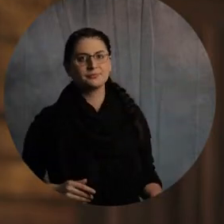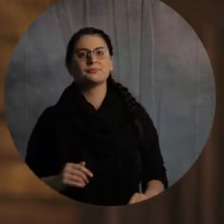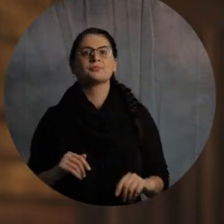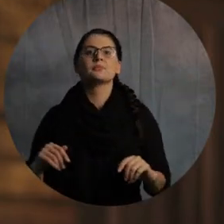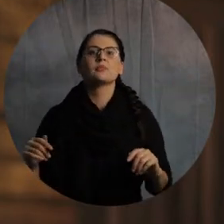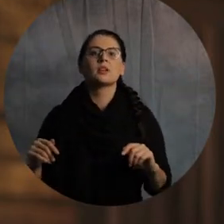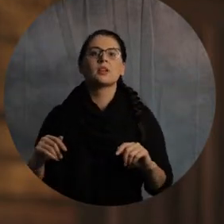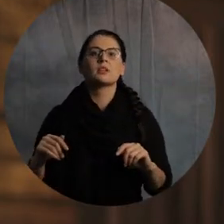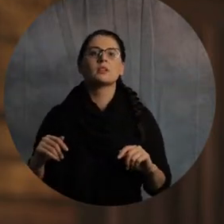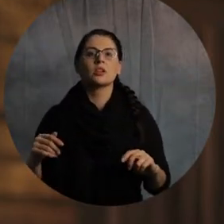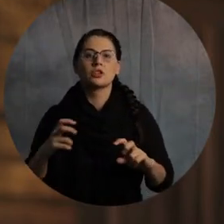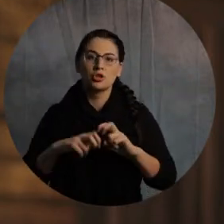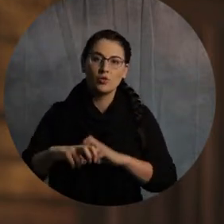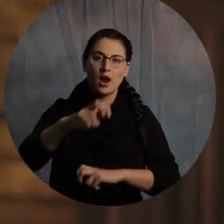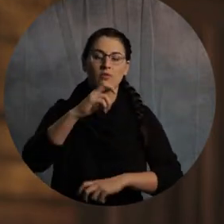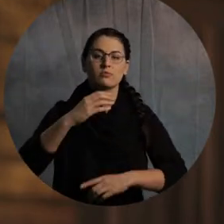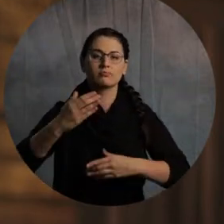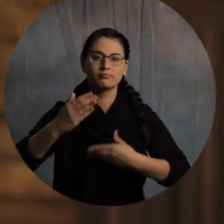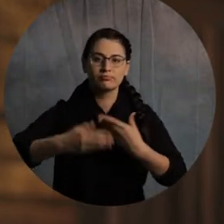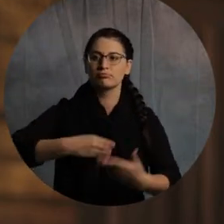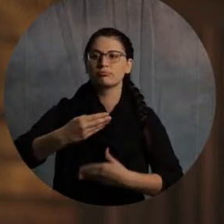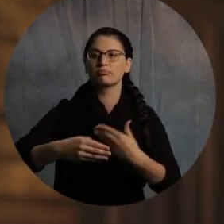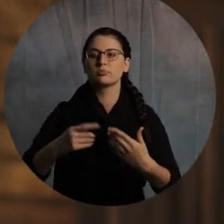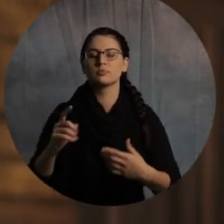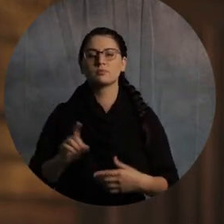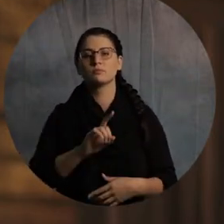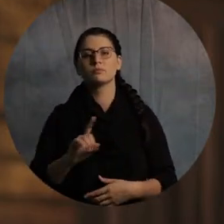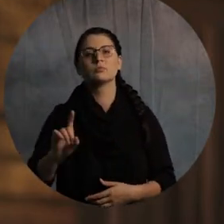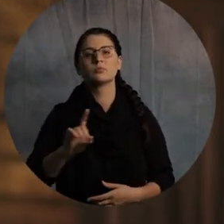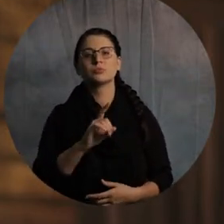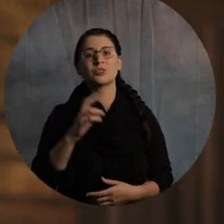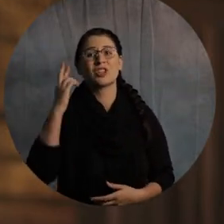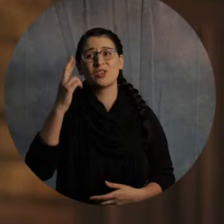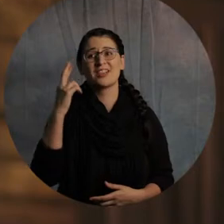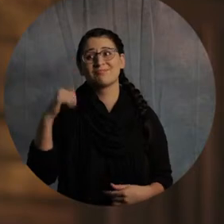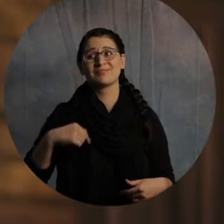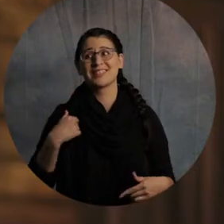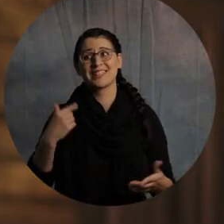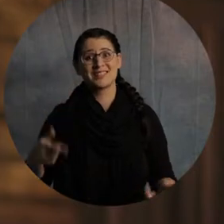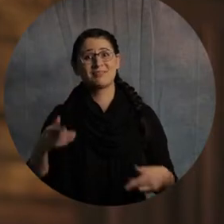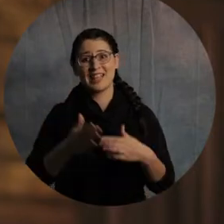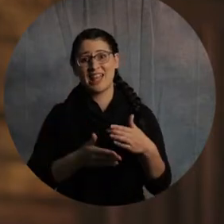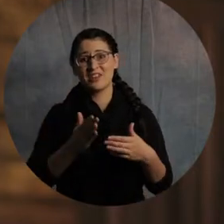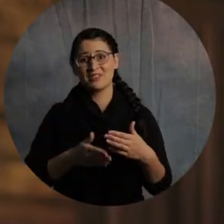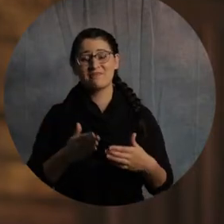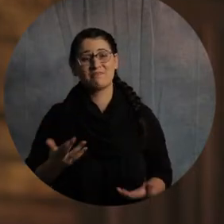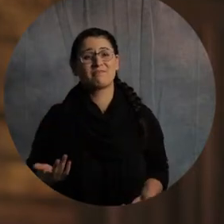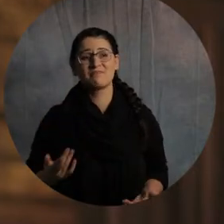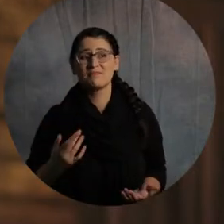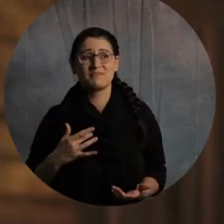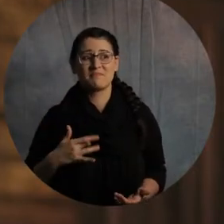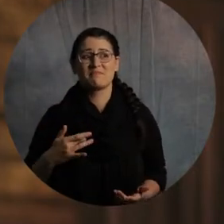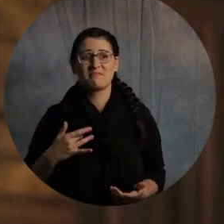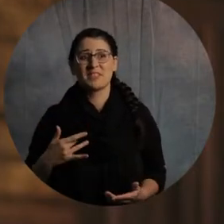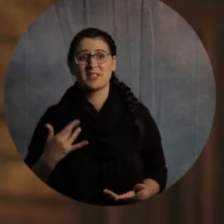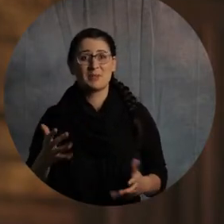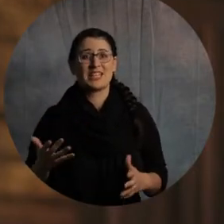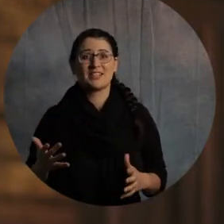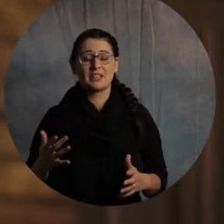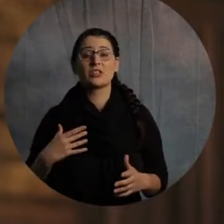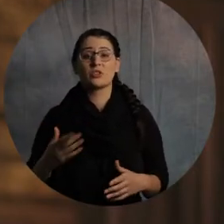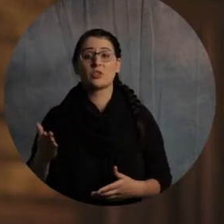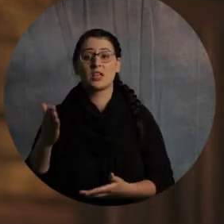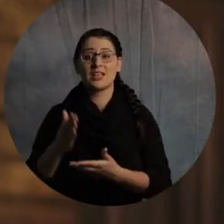But along the way, he really does feel like that this is probably going to be it for him, and he stops by a church in